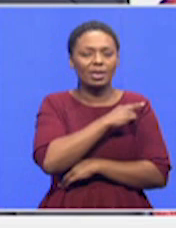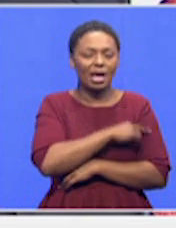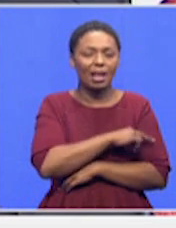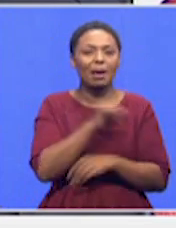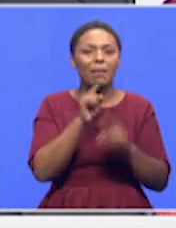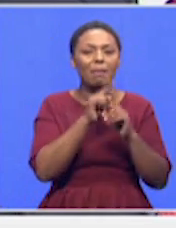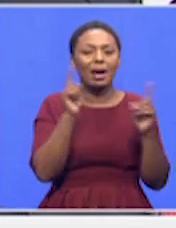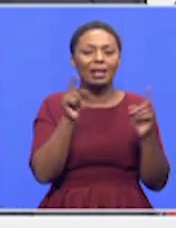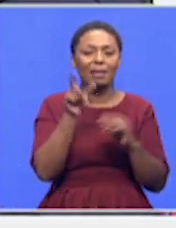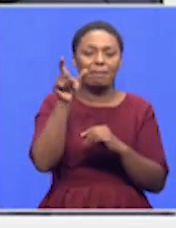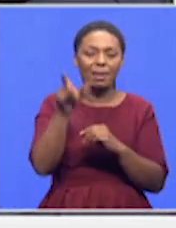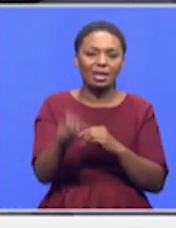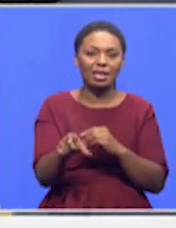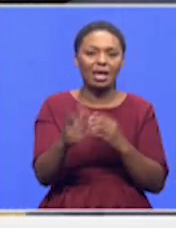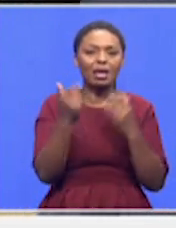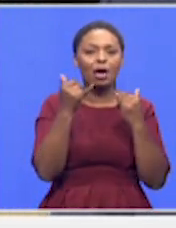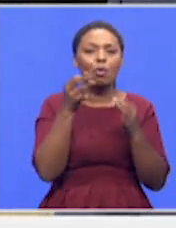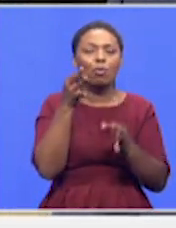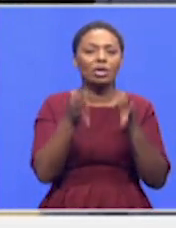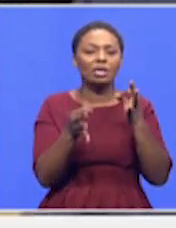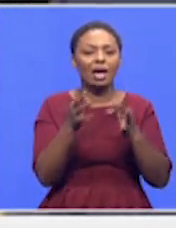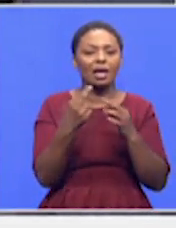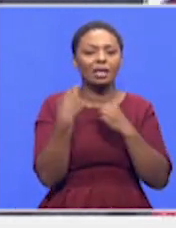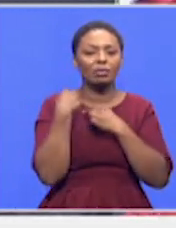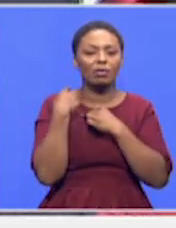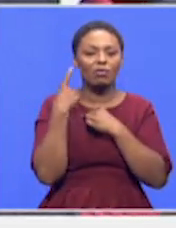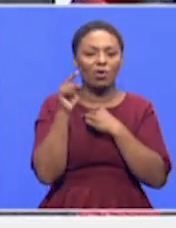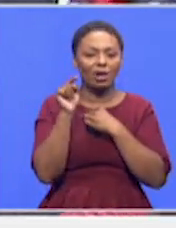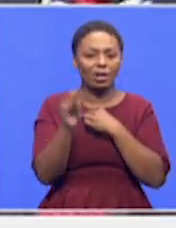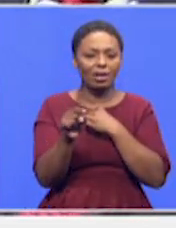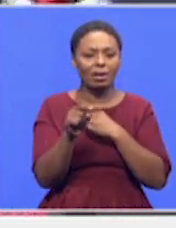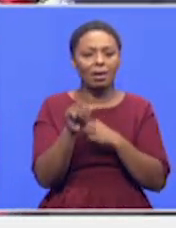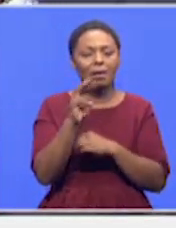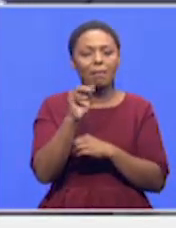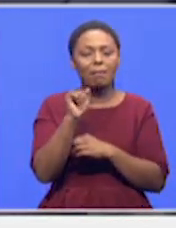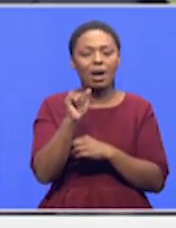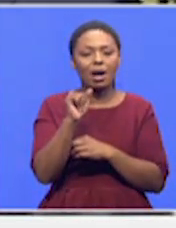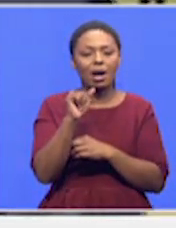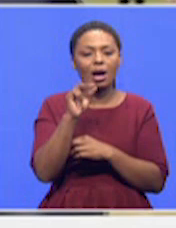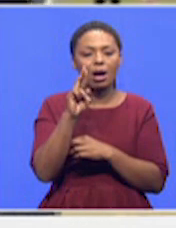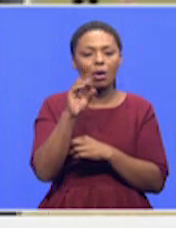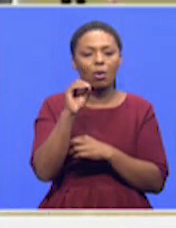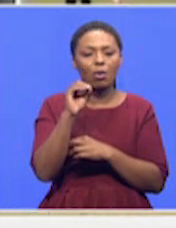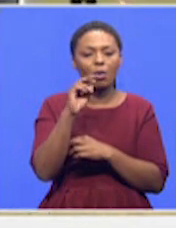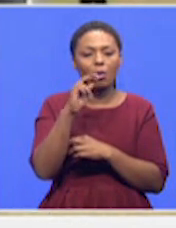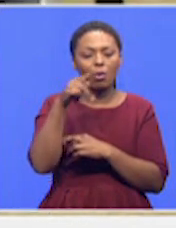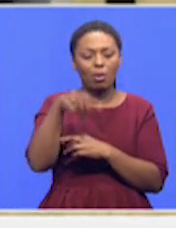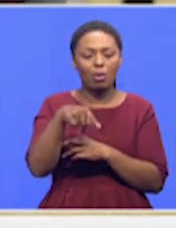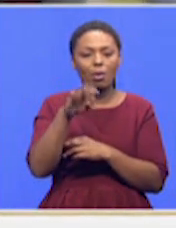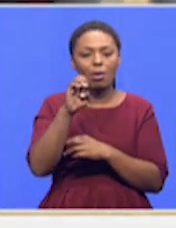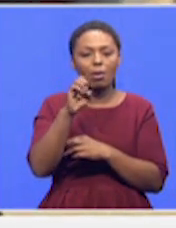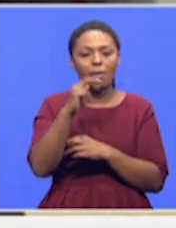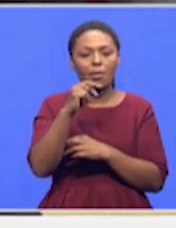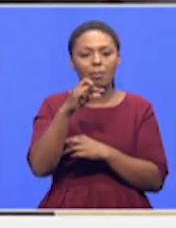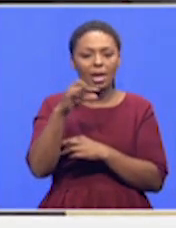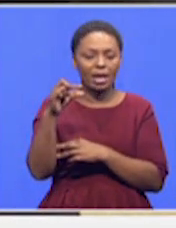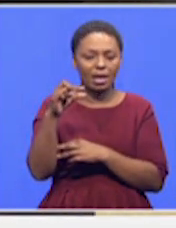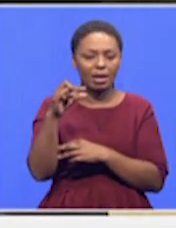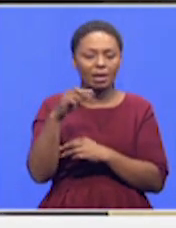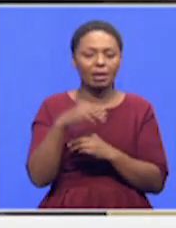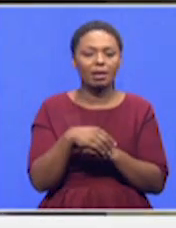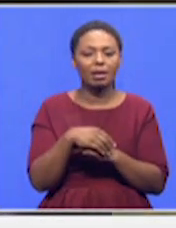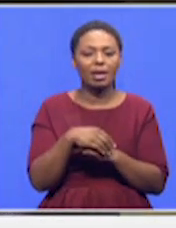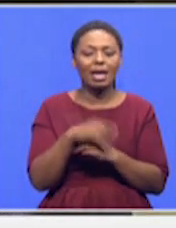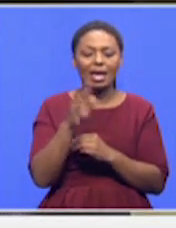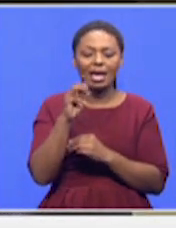the person who's ultimately politically responsible for that. And Mourapin Lekwene is, of course, the MEC for health here in the Northern